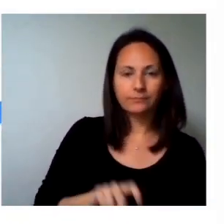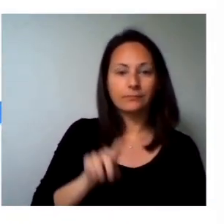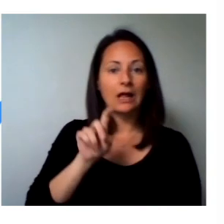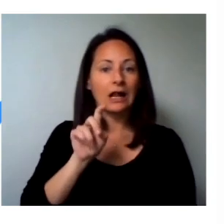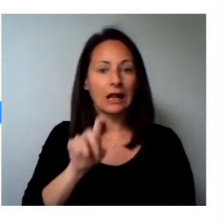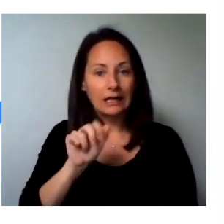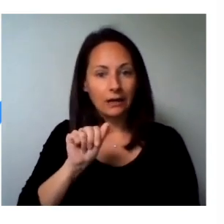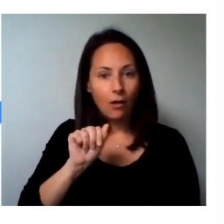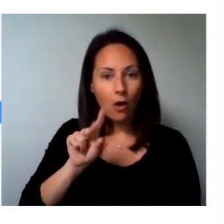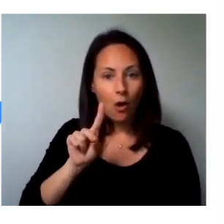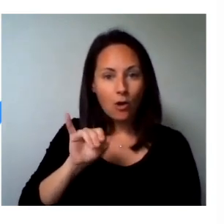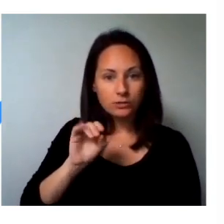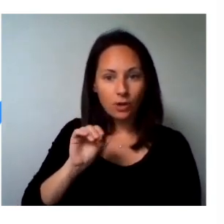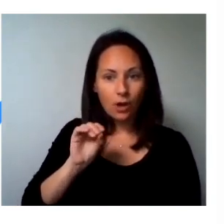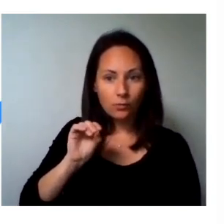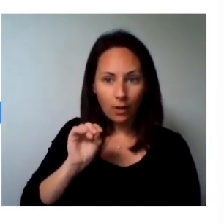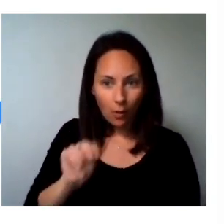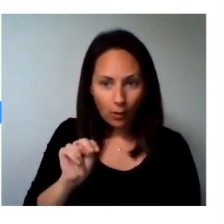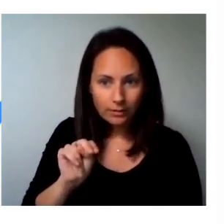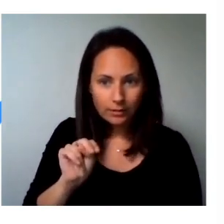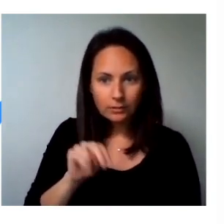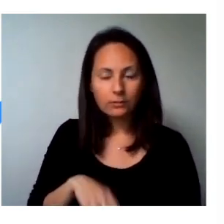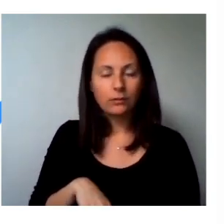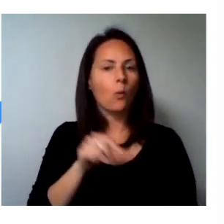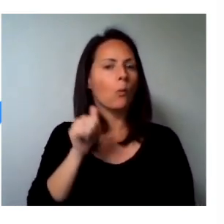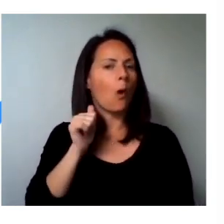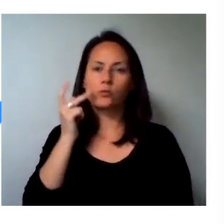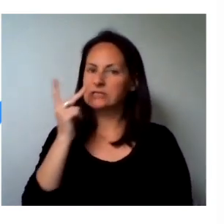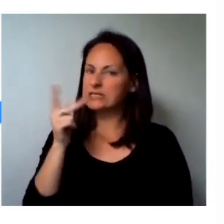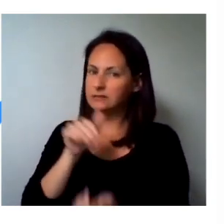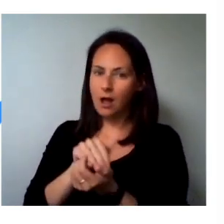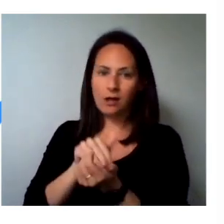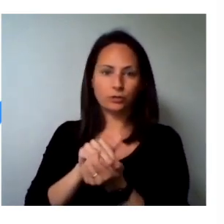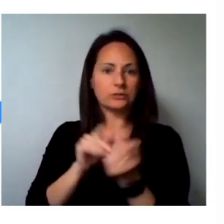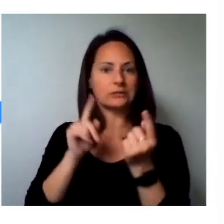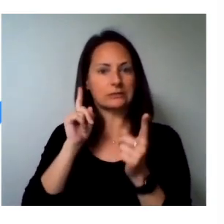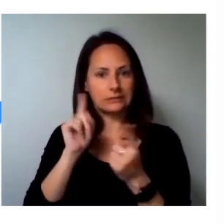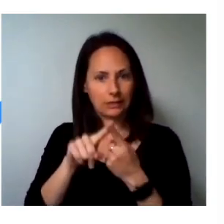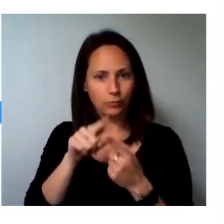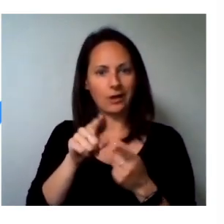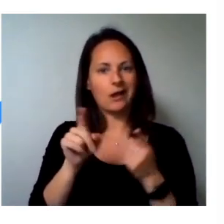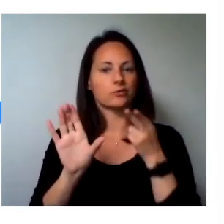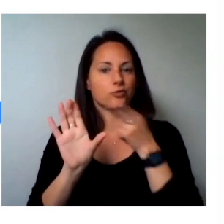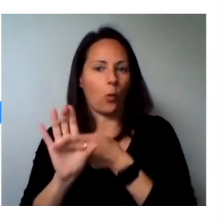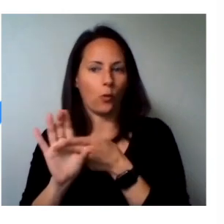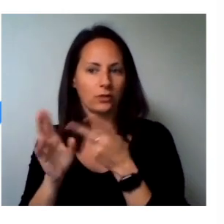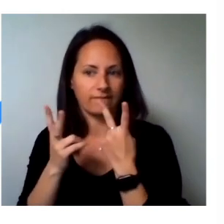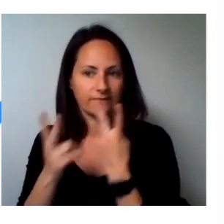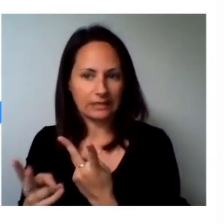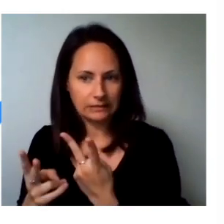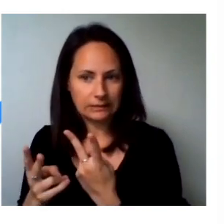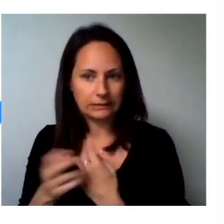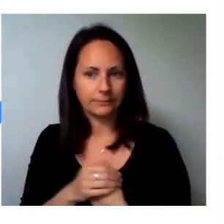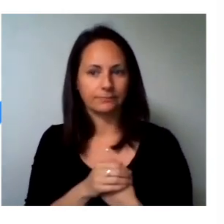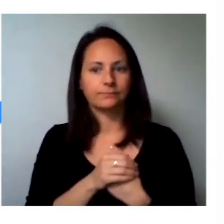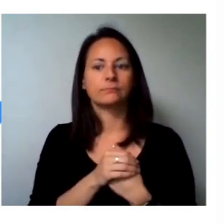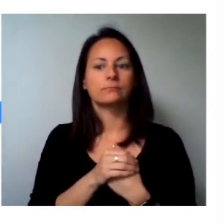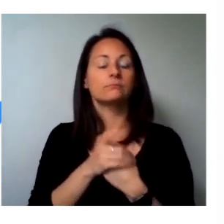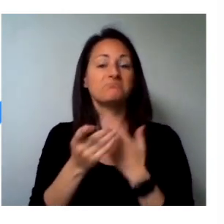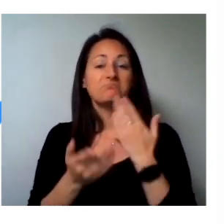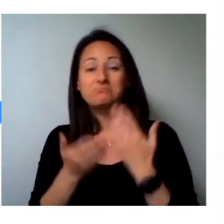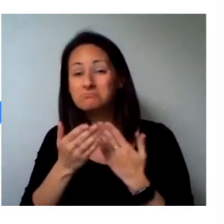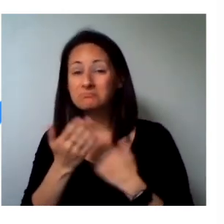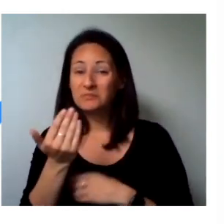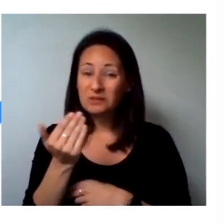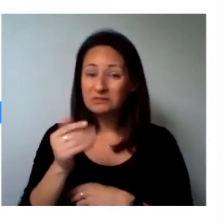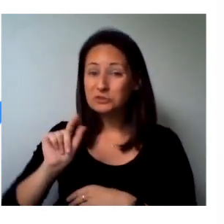please make sure video and audio is turned on. You will not see video or hear your provider until he or she begins the visit. This can